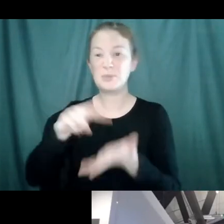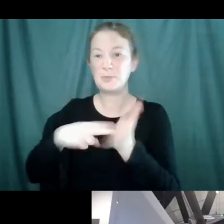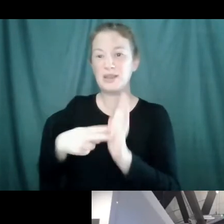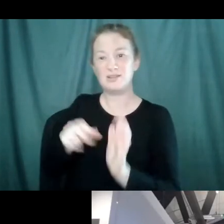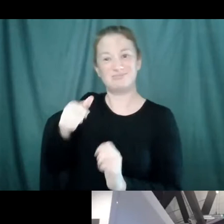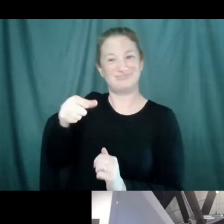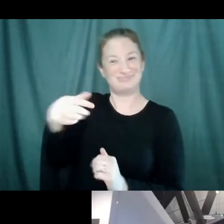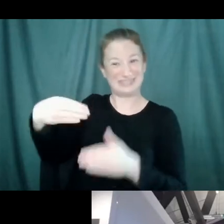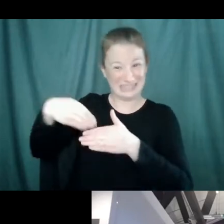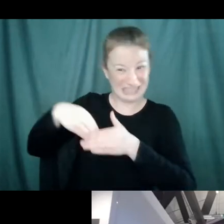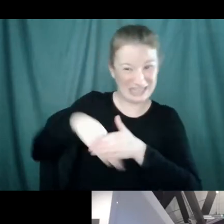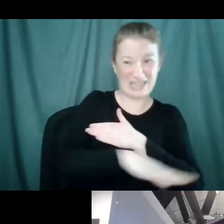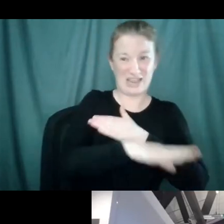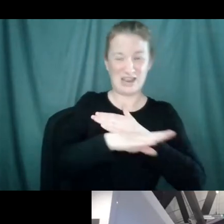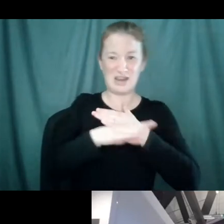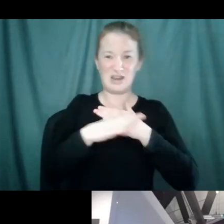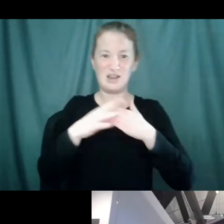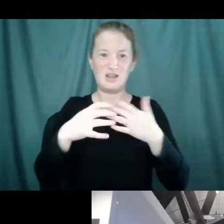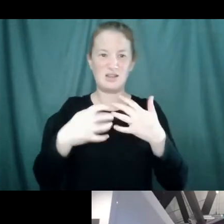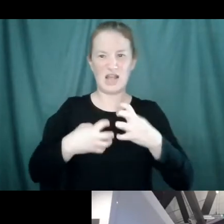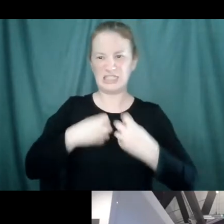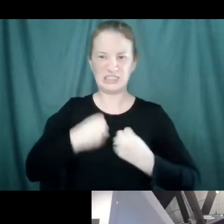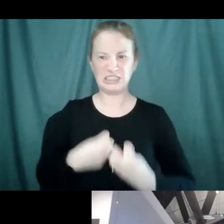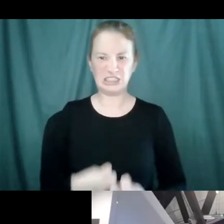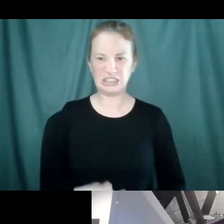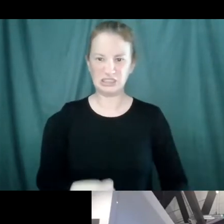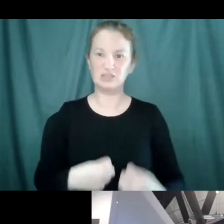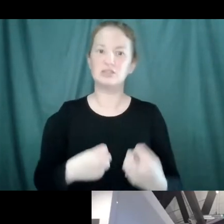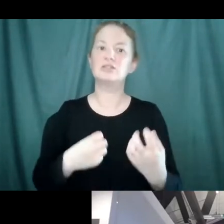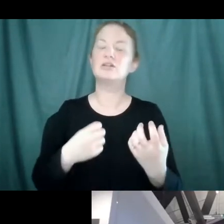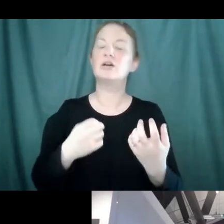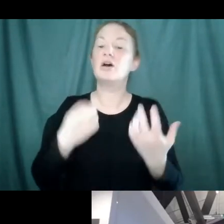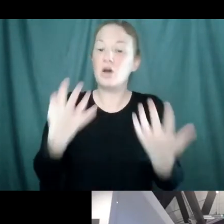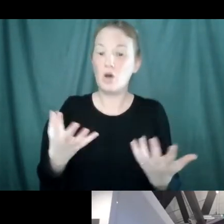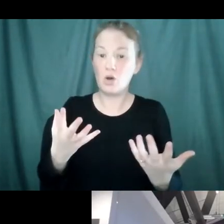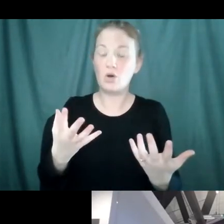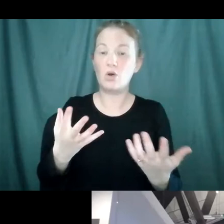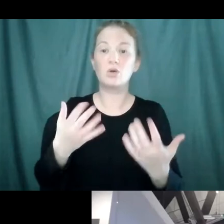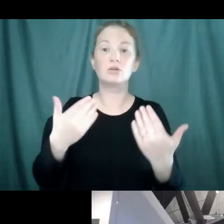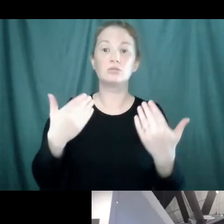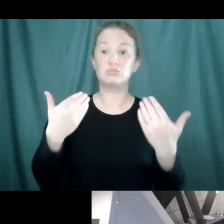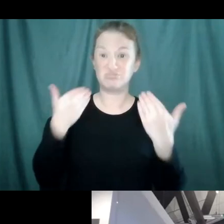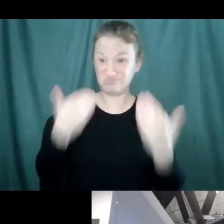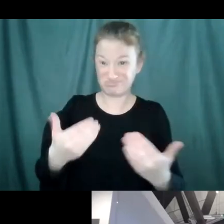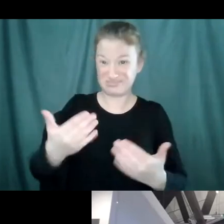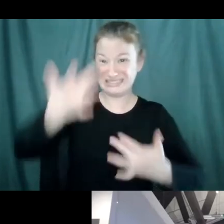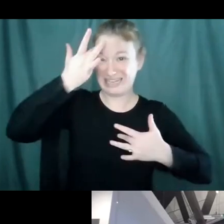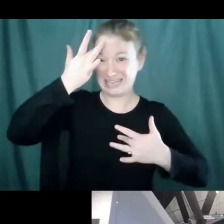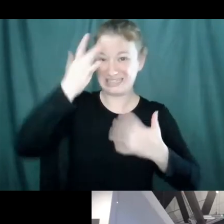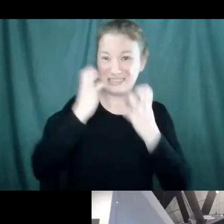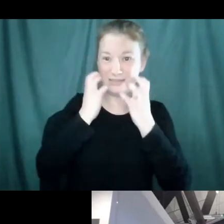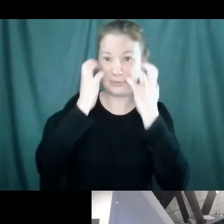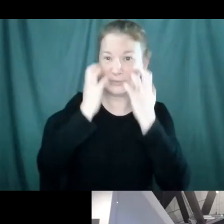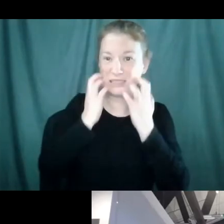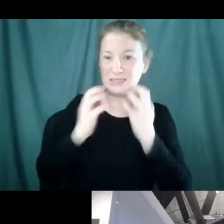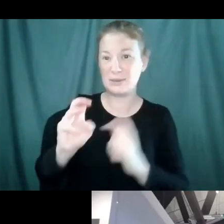in your immune system shape of the measles virus. So in that case, if you get, if you get the measles, you really don't have